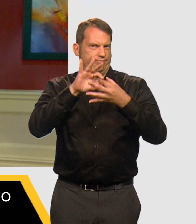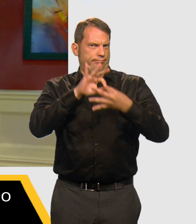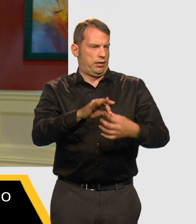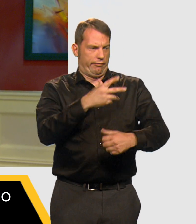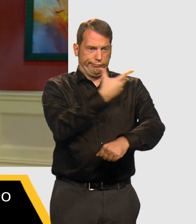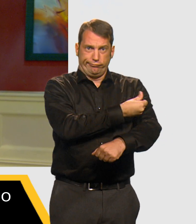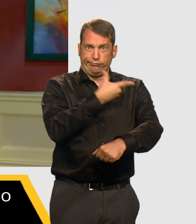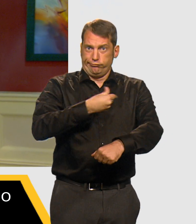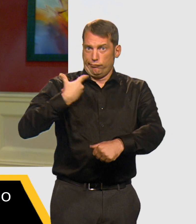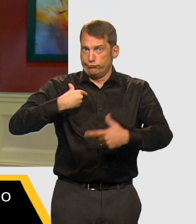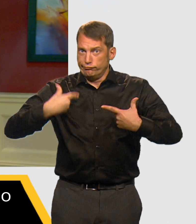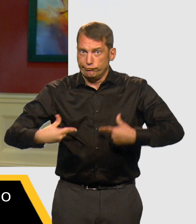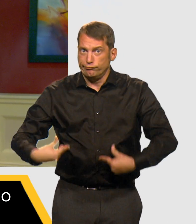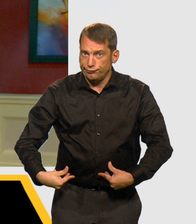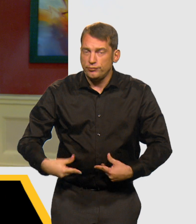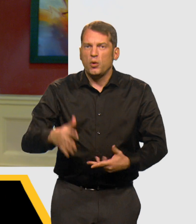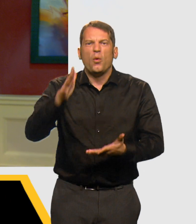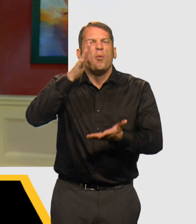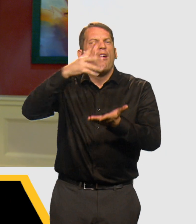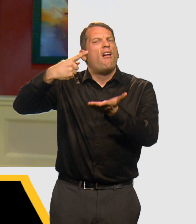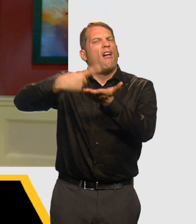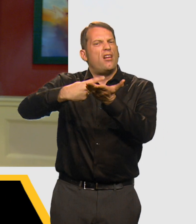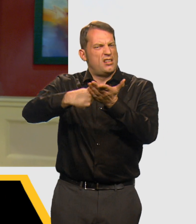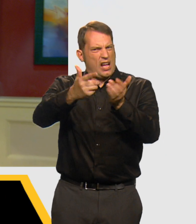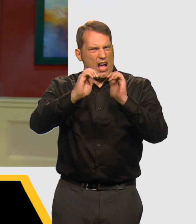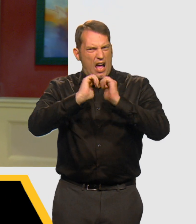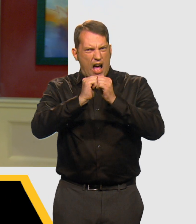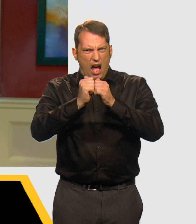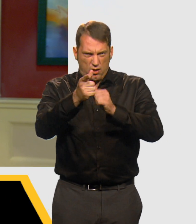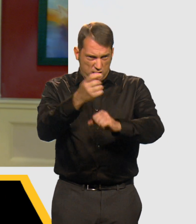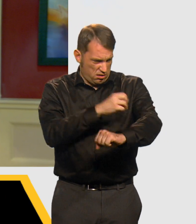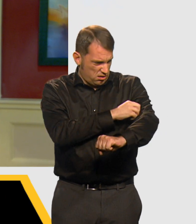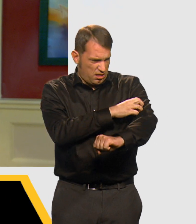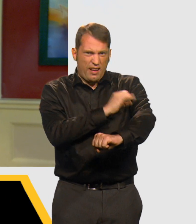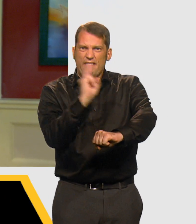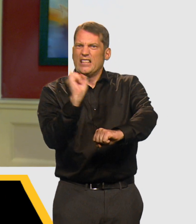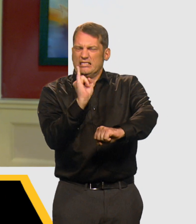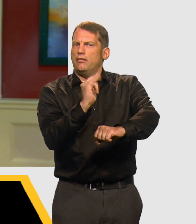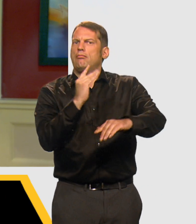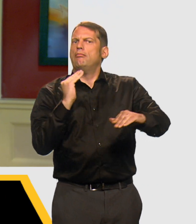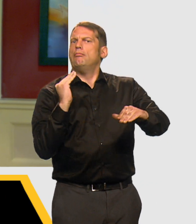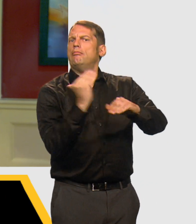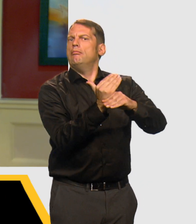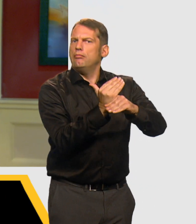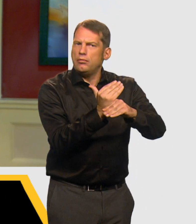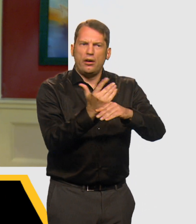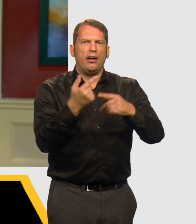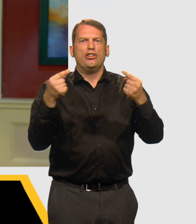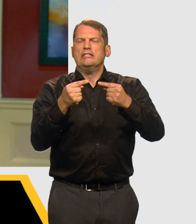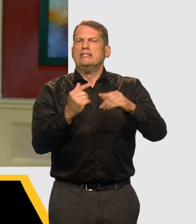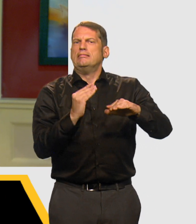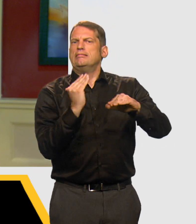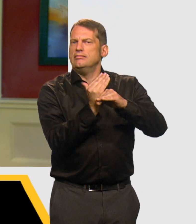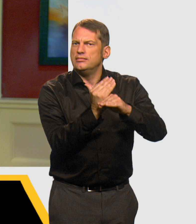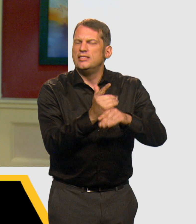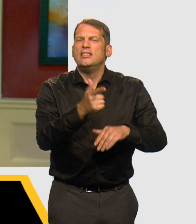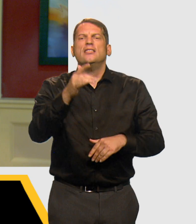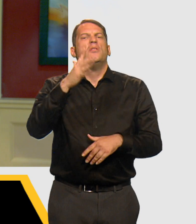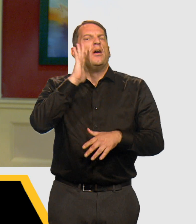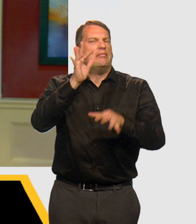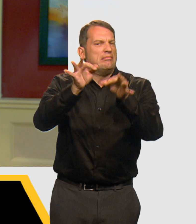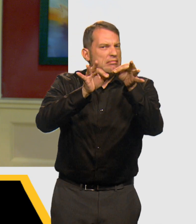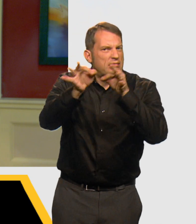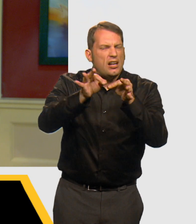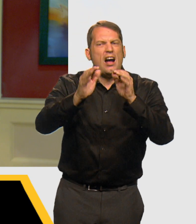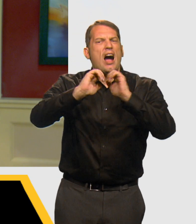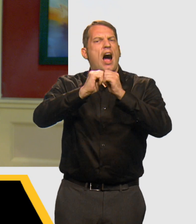use and the risk considerations for different injection sites and methods. We will identify strategies to prevent injection related